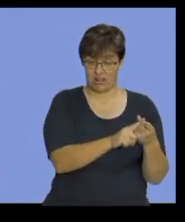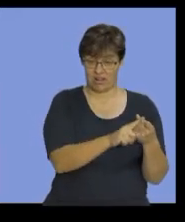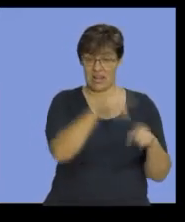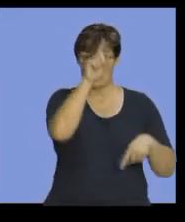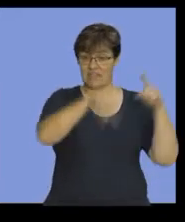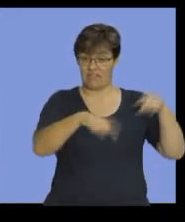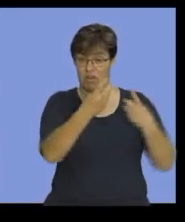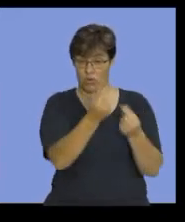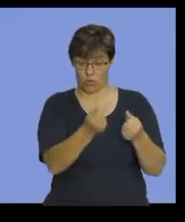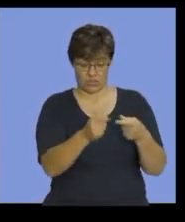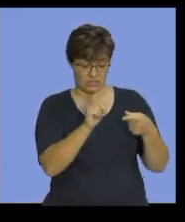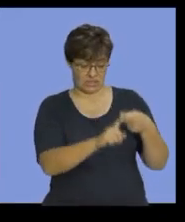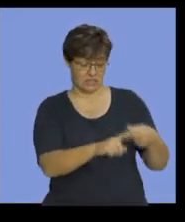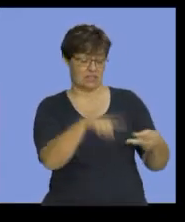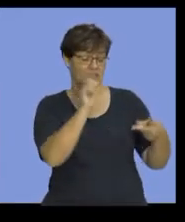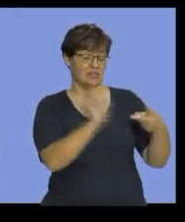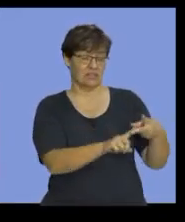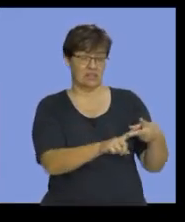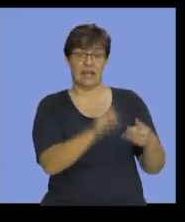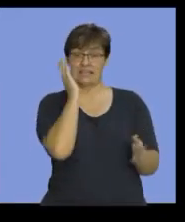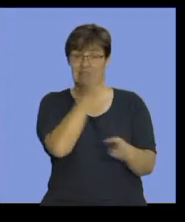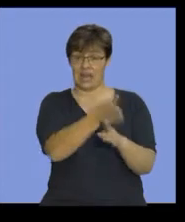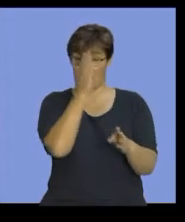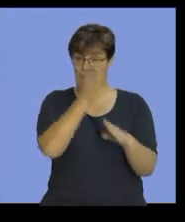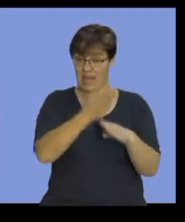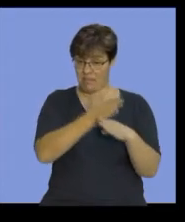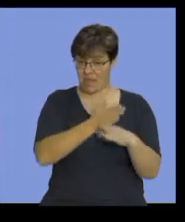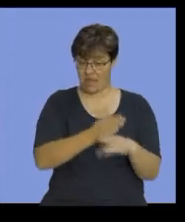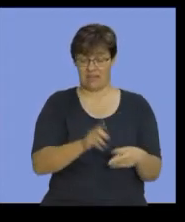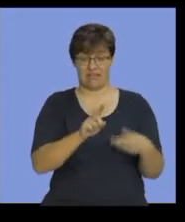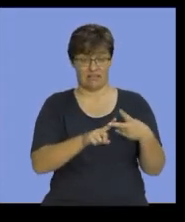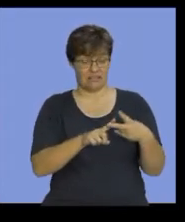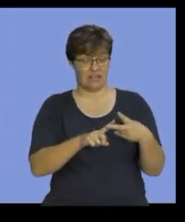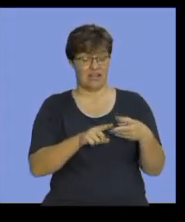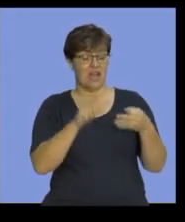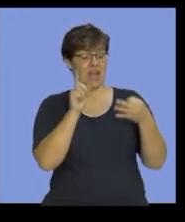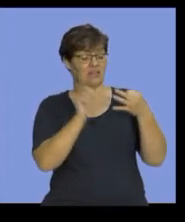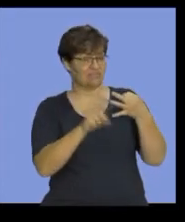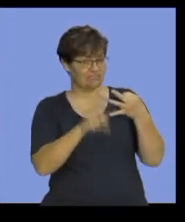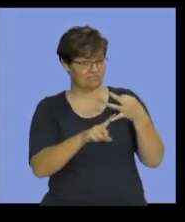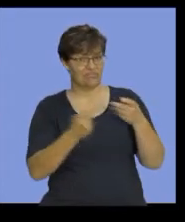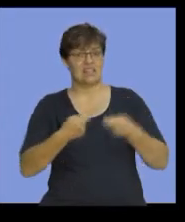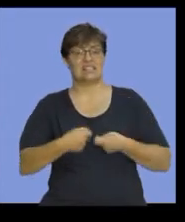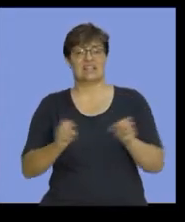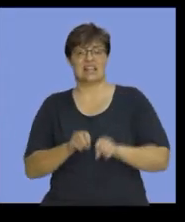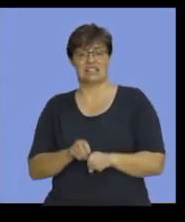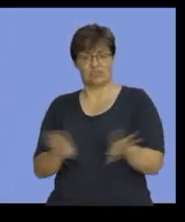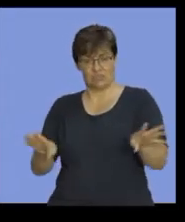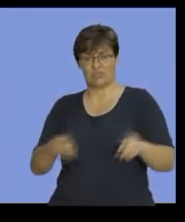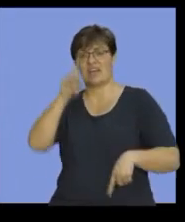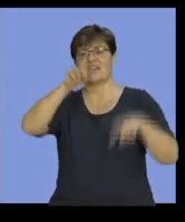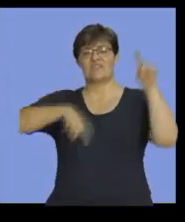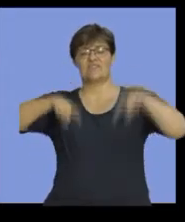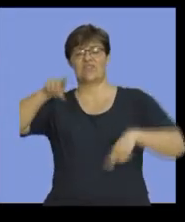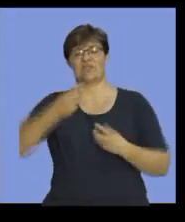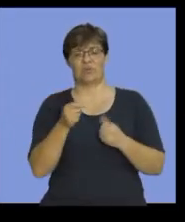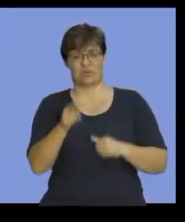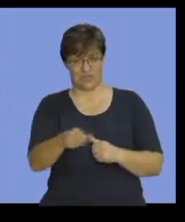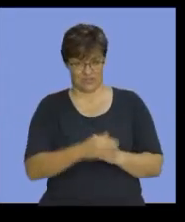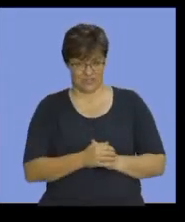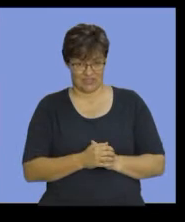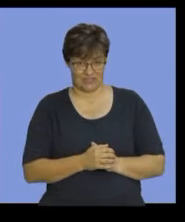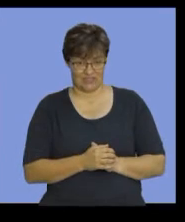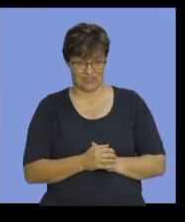variable cost. Direct labor is a variable cost. And selling and distribution is a